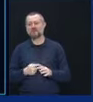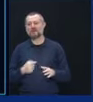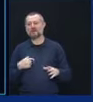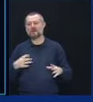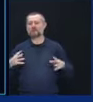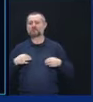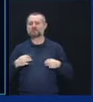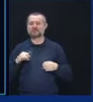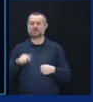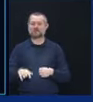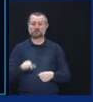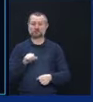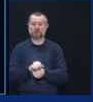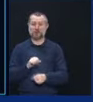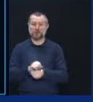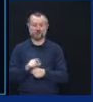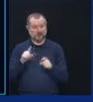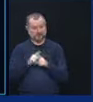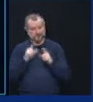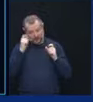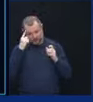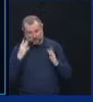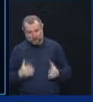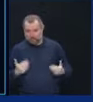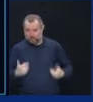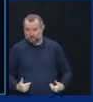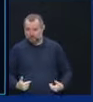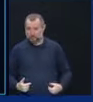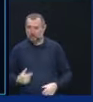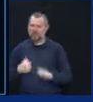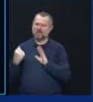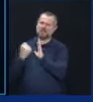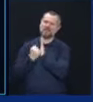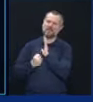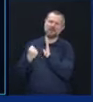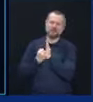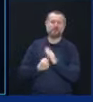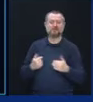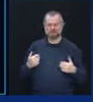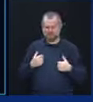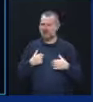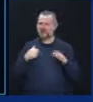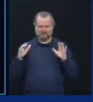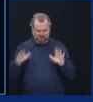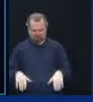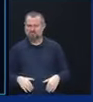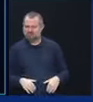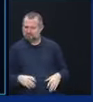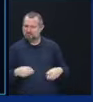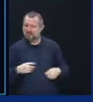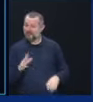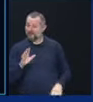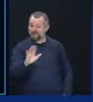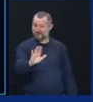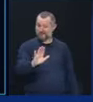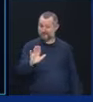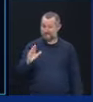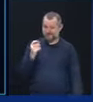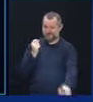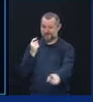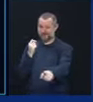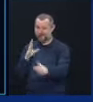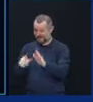because I believe I can do good things. But I'm not going to let you do nasty and cruel